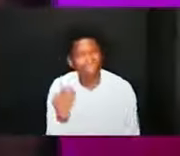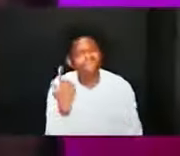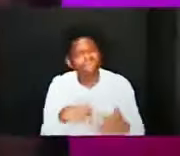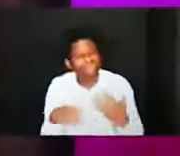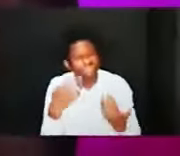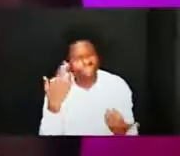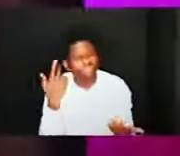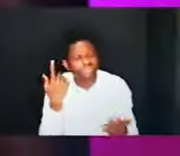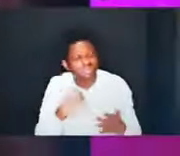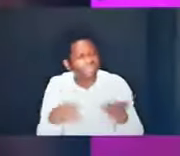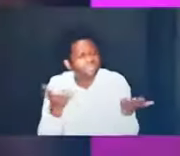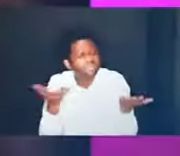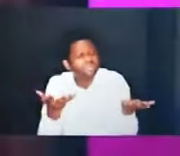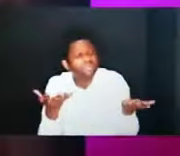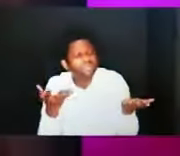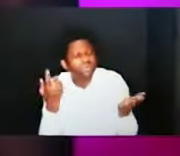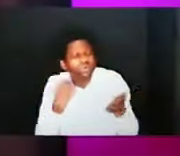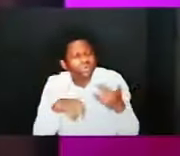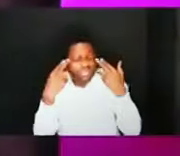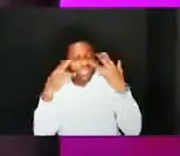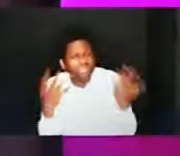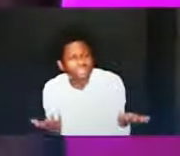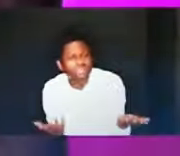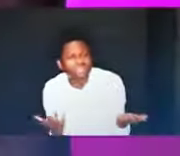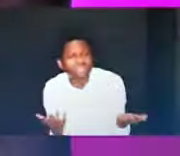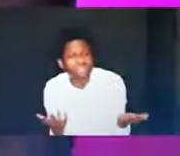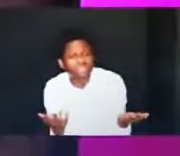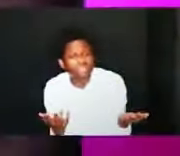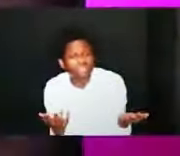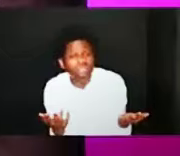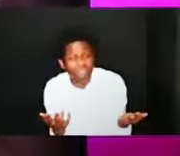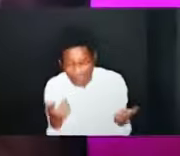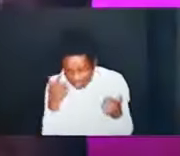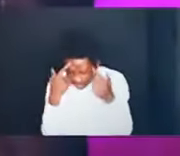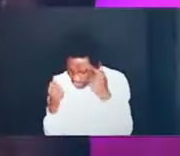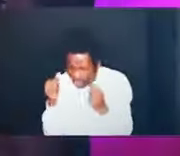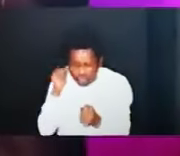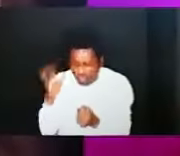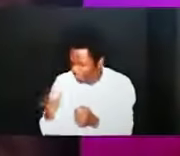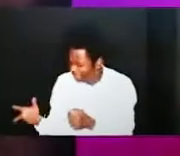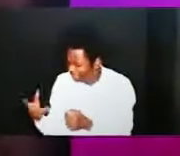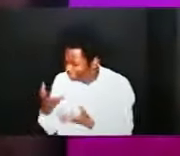what is going on because the lady is screaming and crying